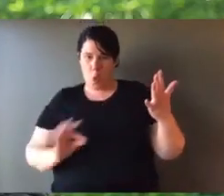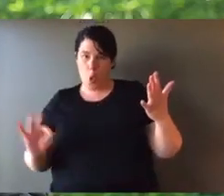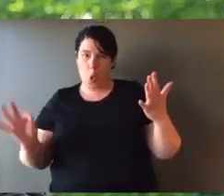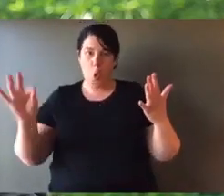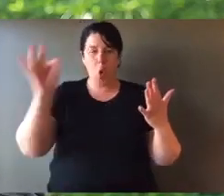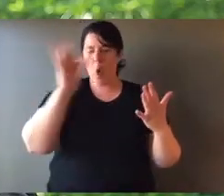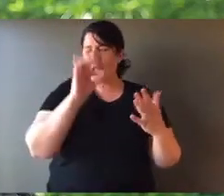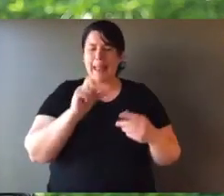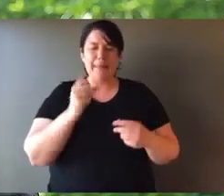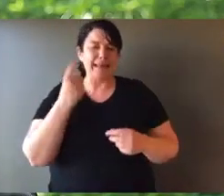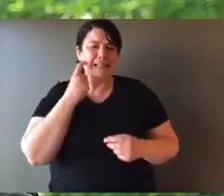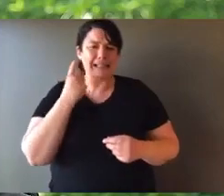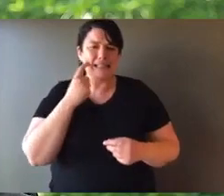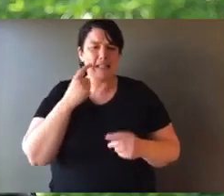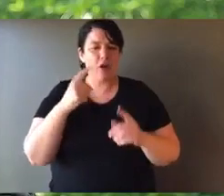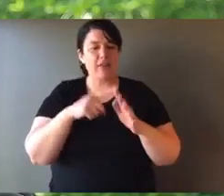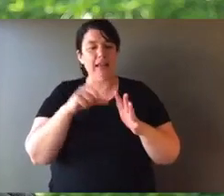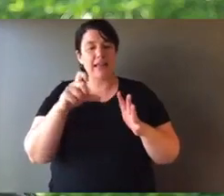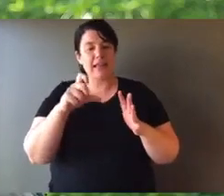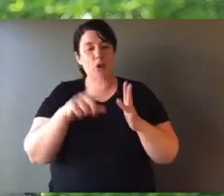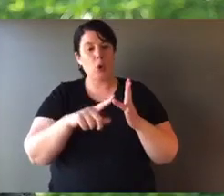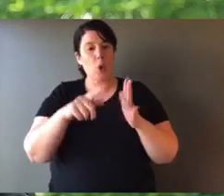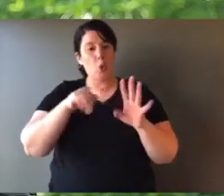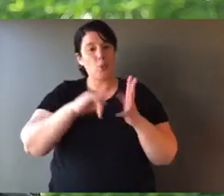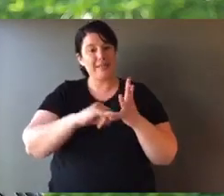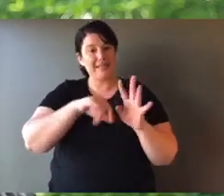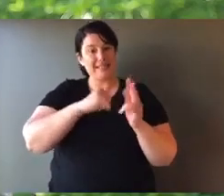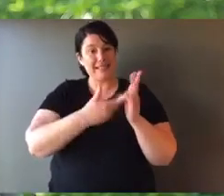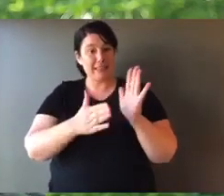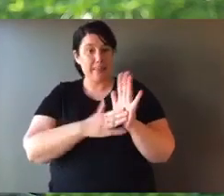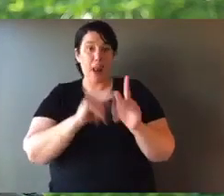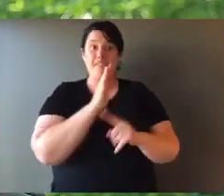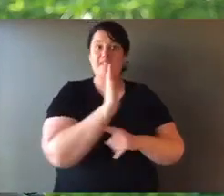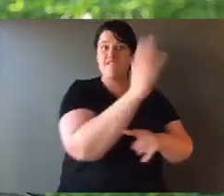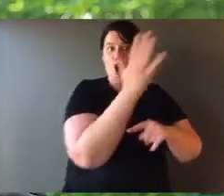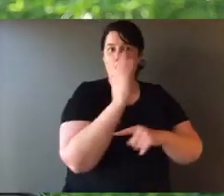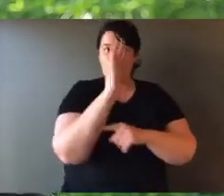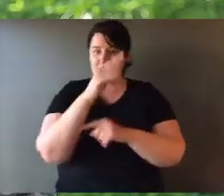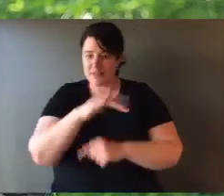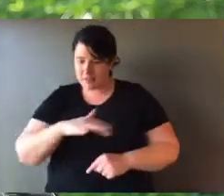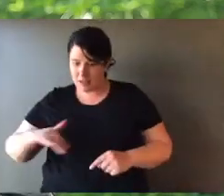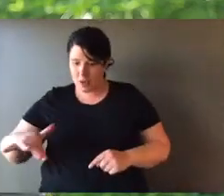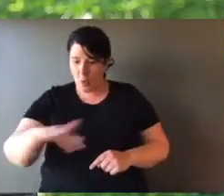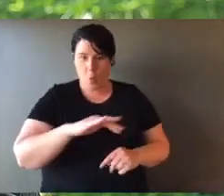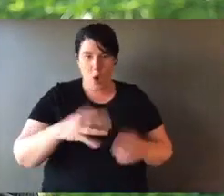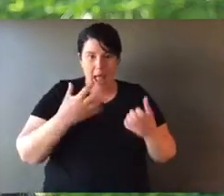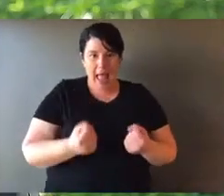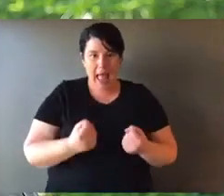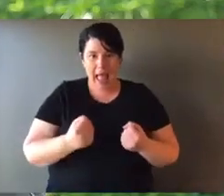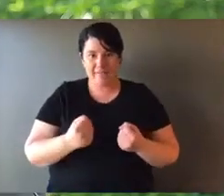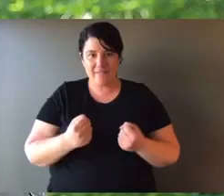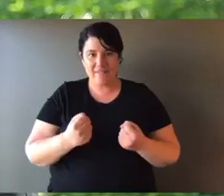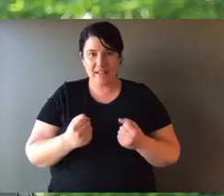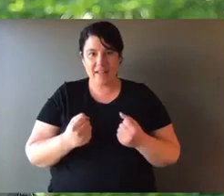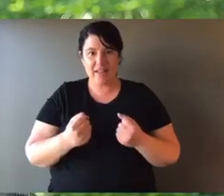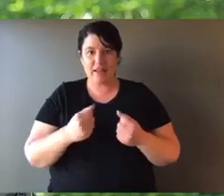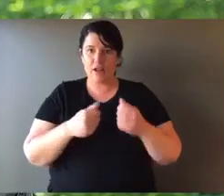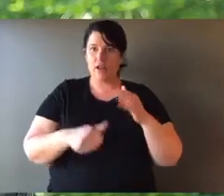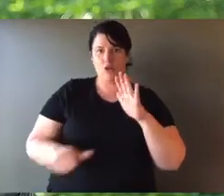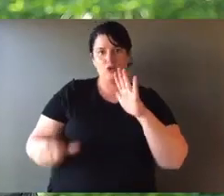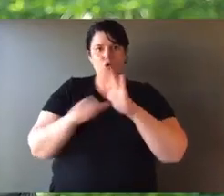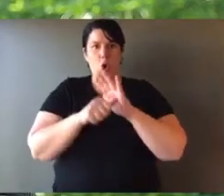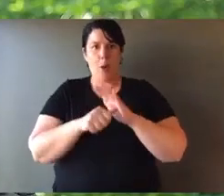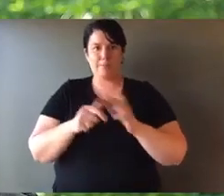what I want is a picture, a drawing, can be basic of an ecosystem. I want a forest, its understory,